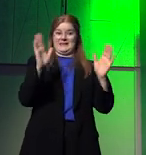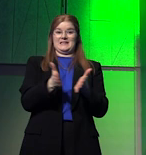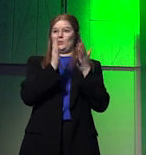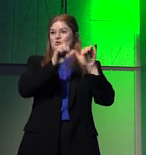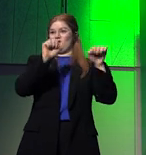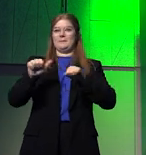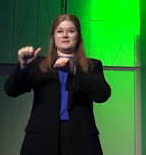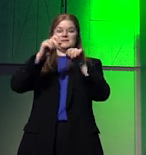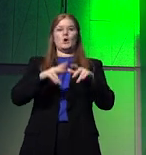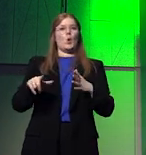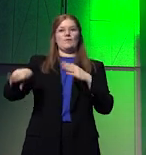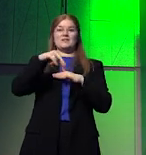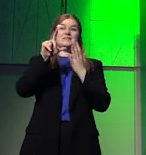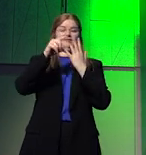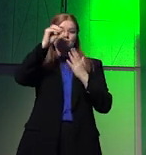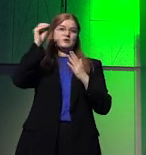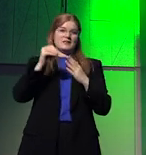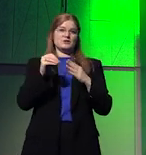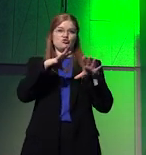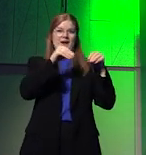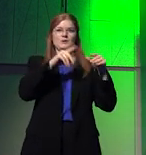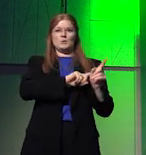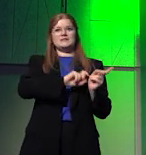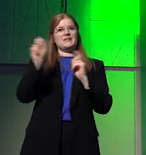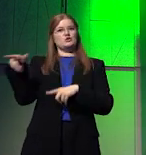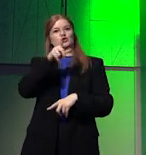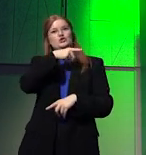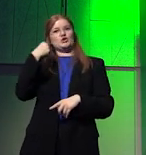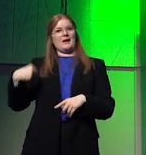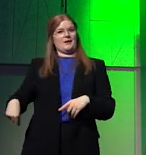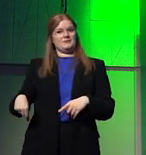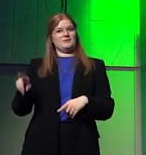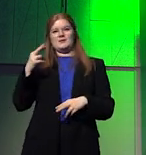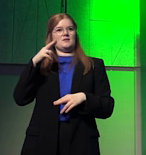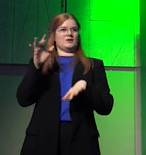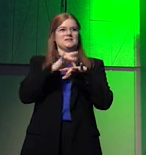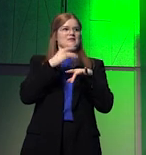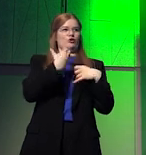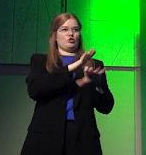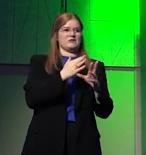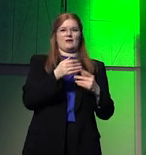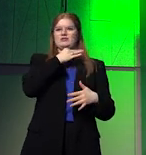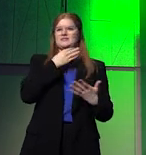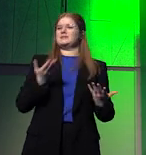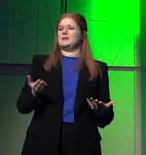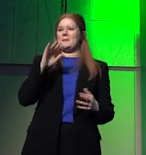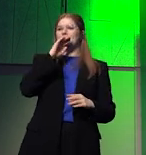over 70% of grain went to China, not fragile countries. This means that the international